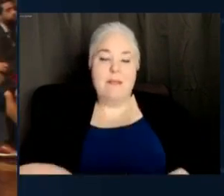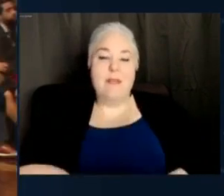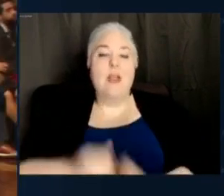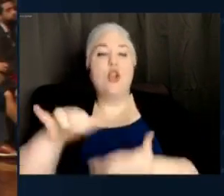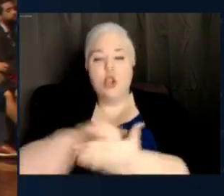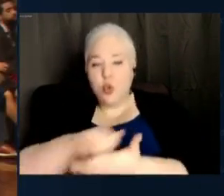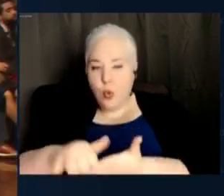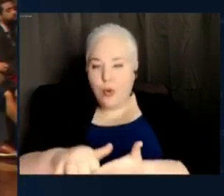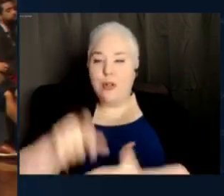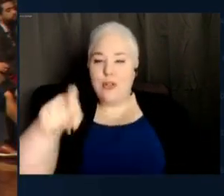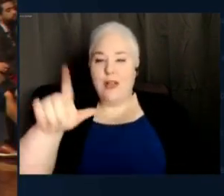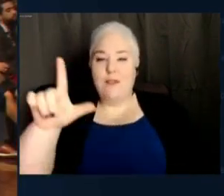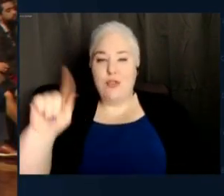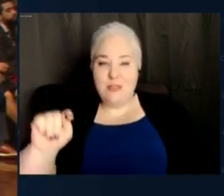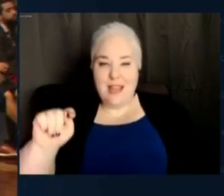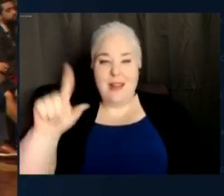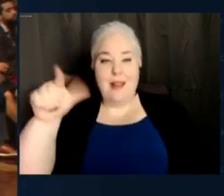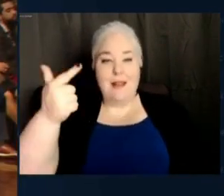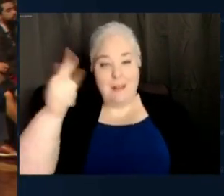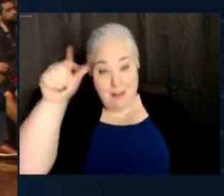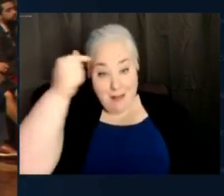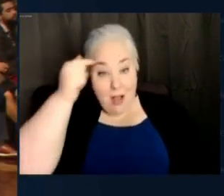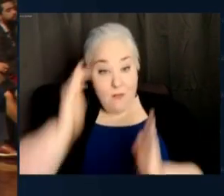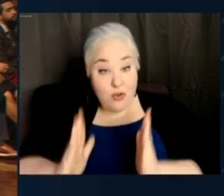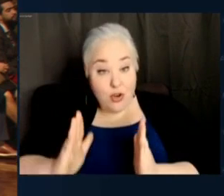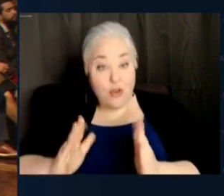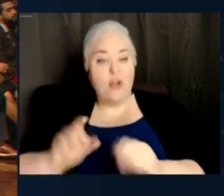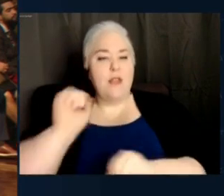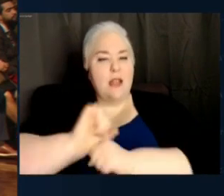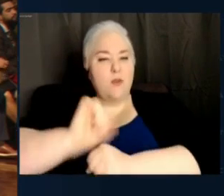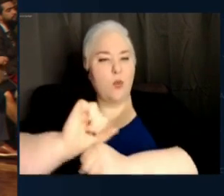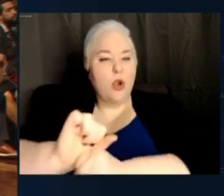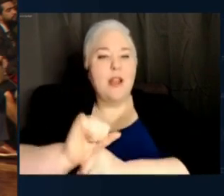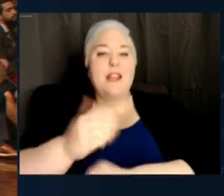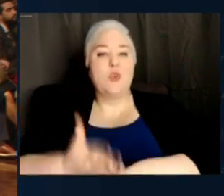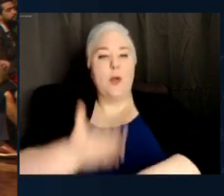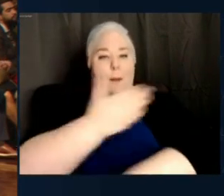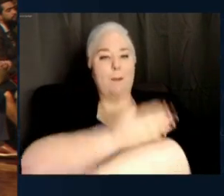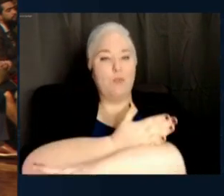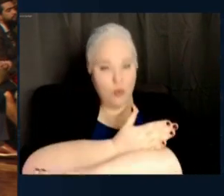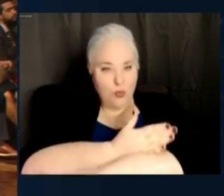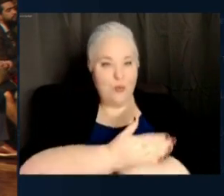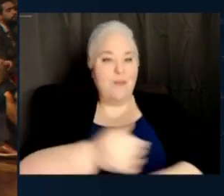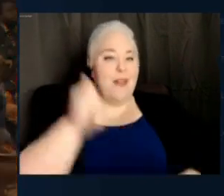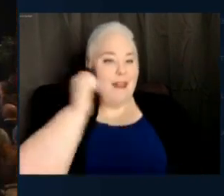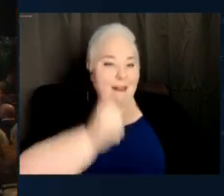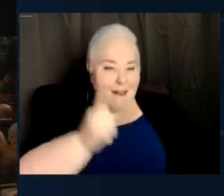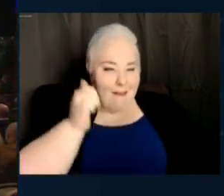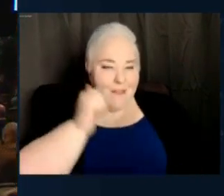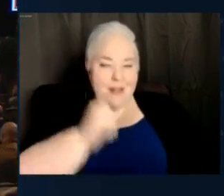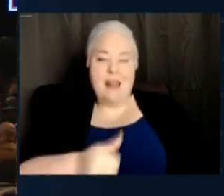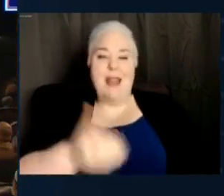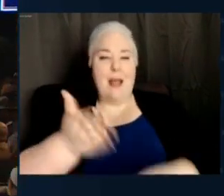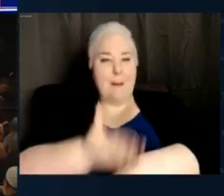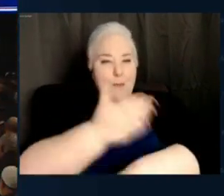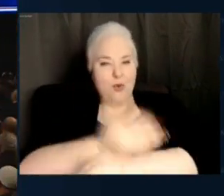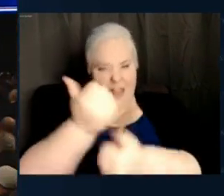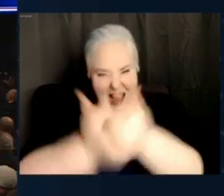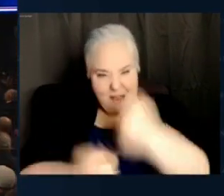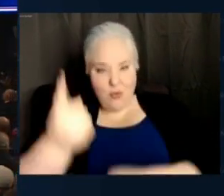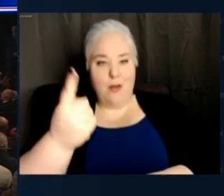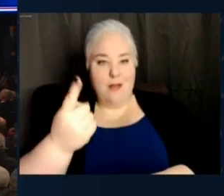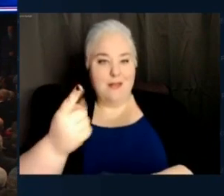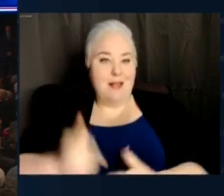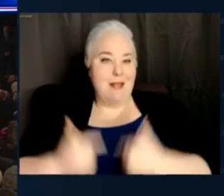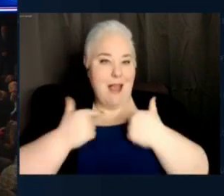governor who's working day and night to make lives better for working people and their families, upstate, downstate. It doesn't matter. We all want the